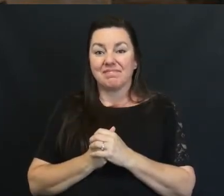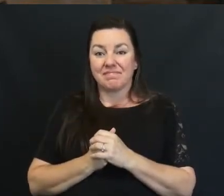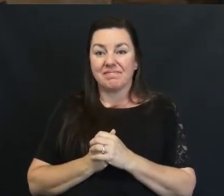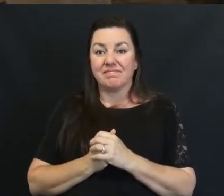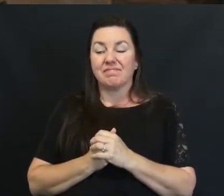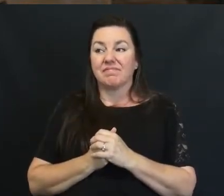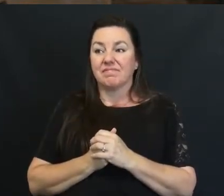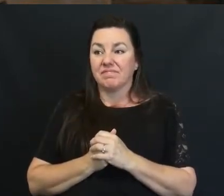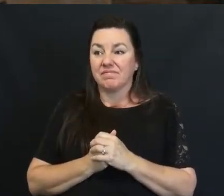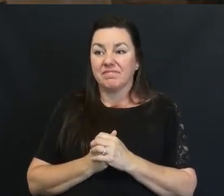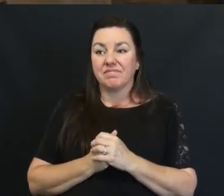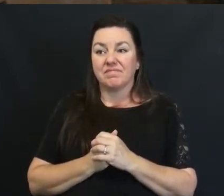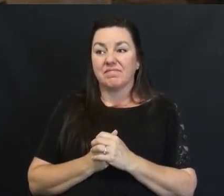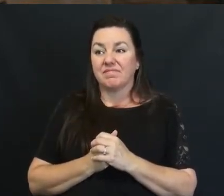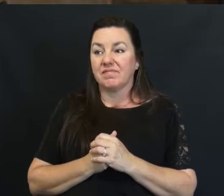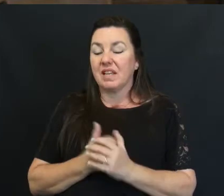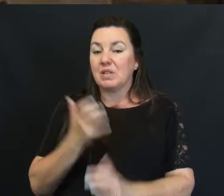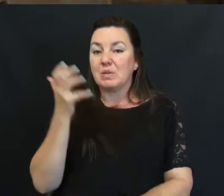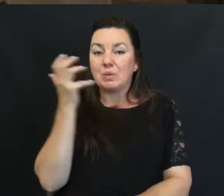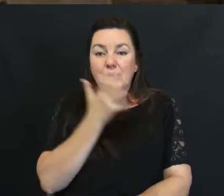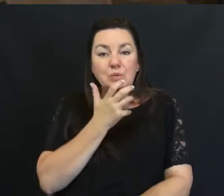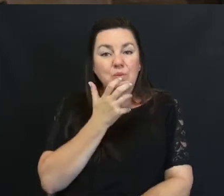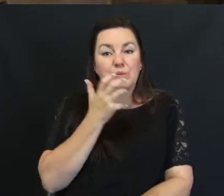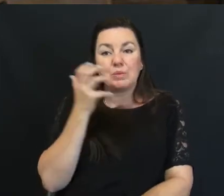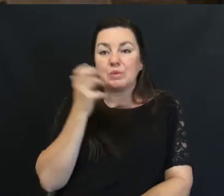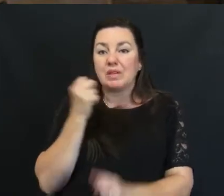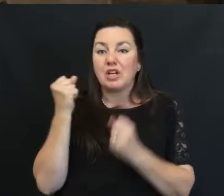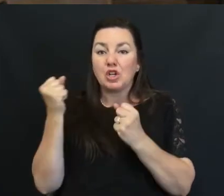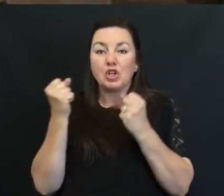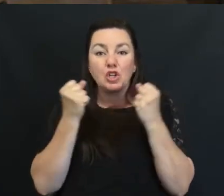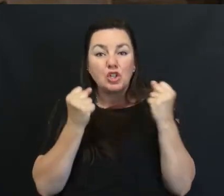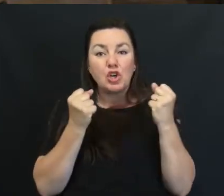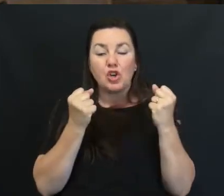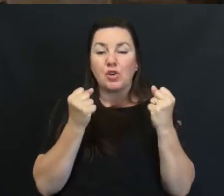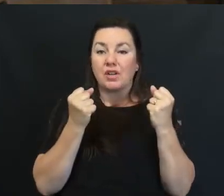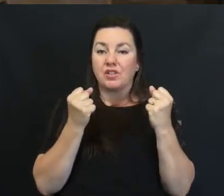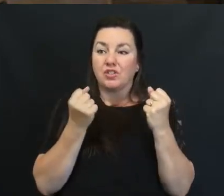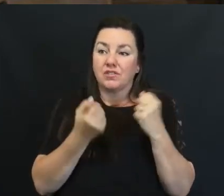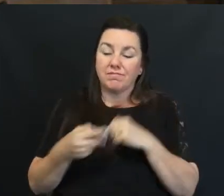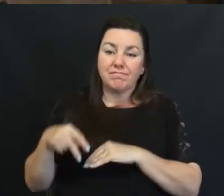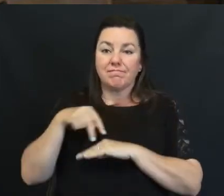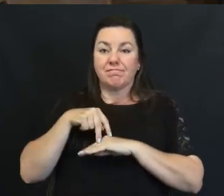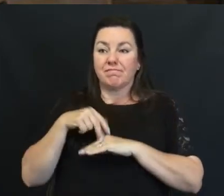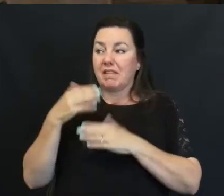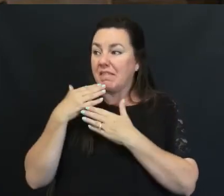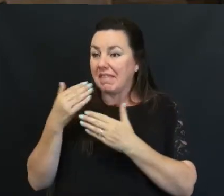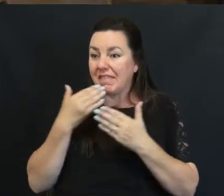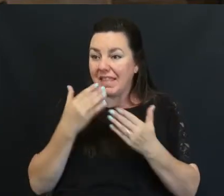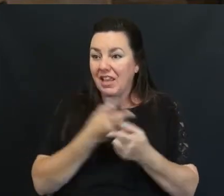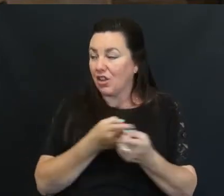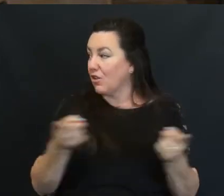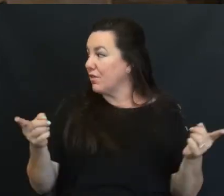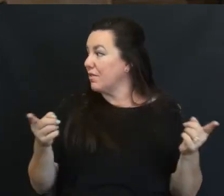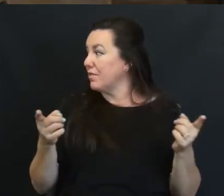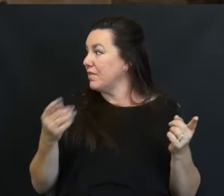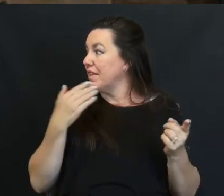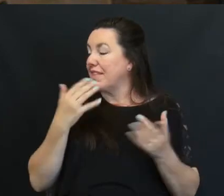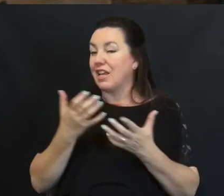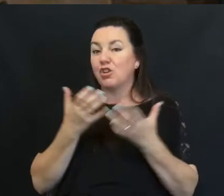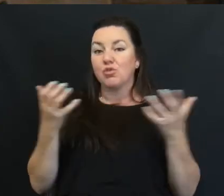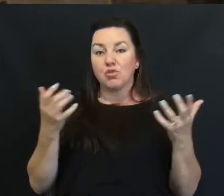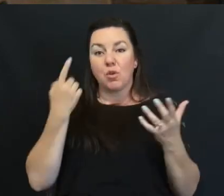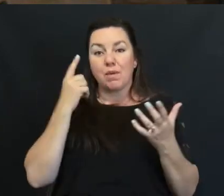It just takes An immense amount Of courage And strength And I'm so grateful To all these ladies Thank you Pamela So much